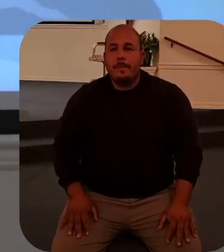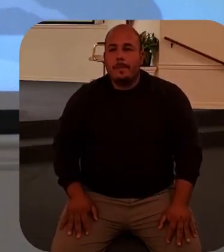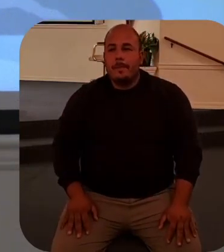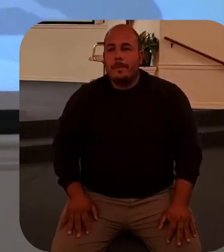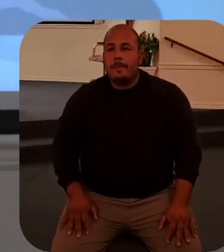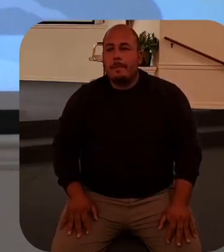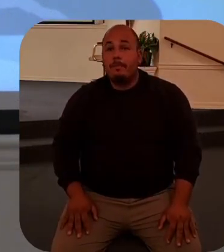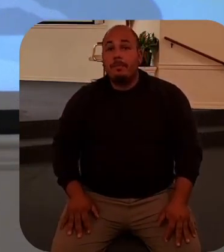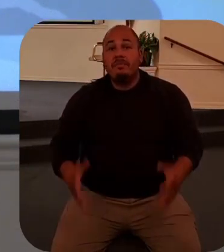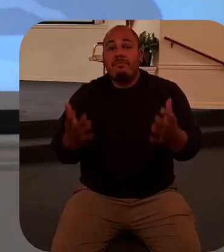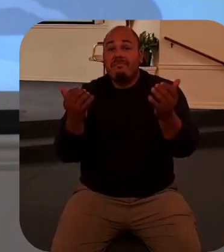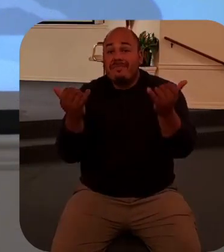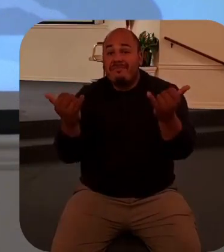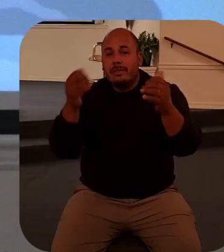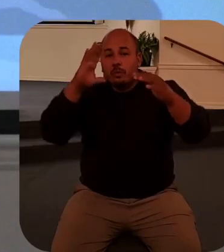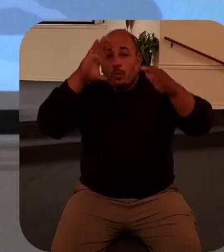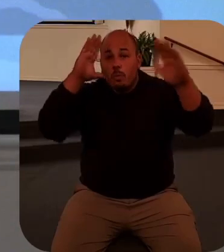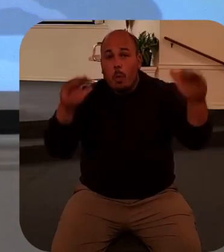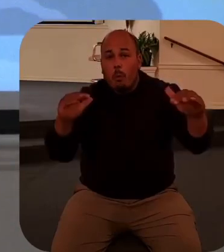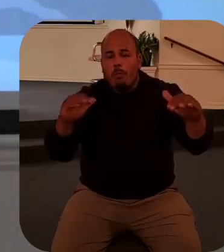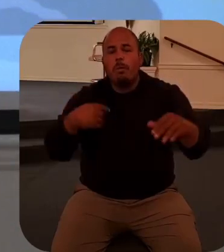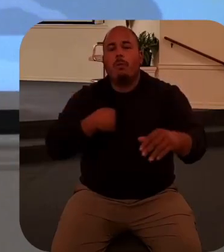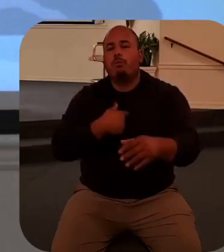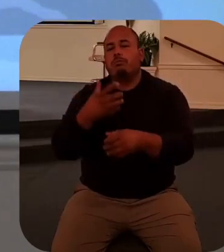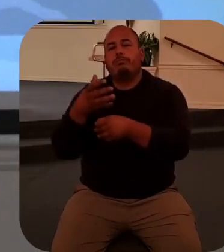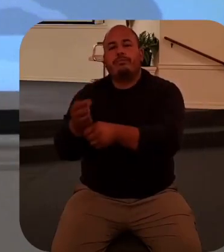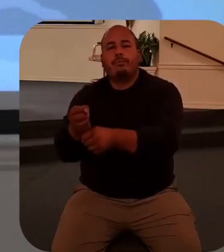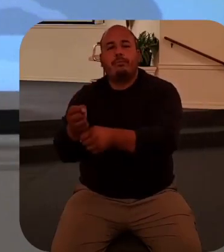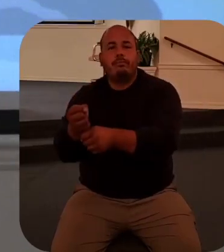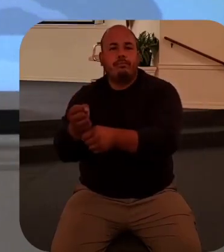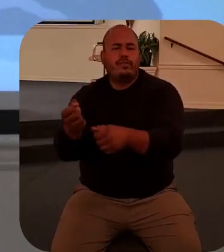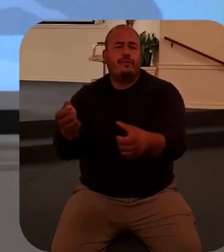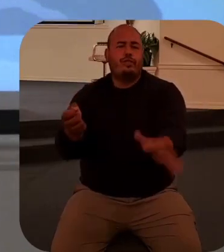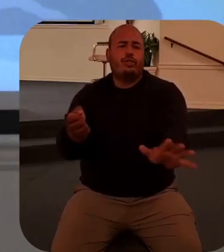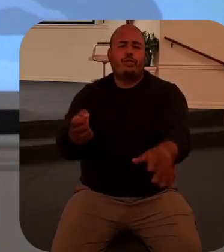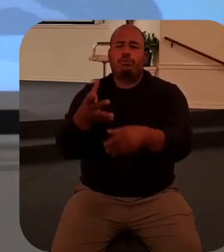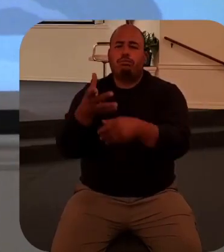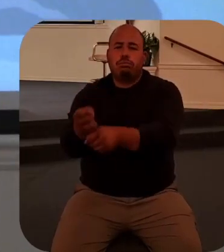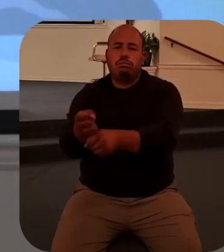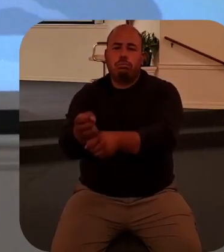in this hope we trust Jesus we trust our God